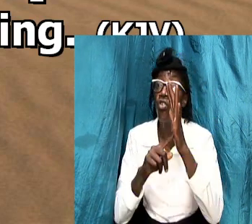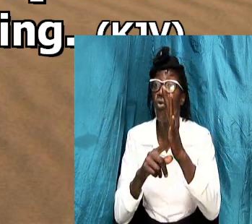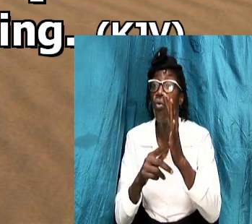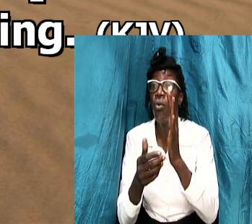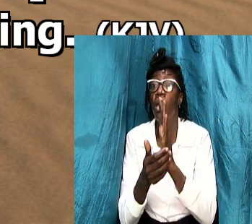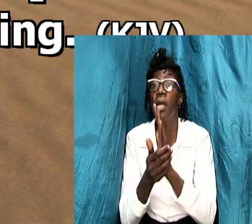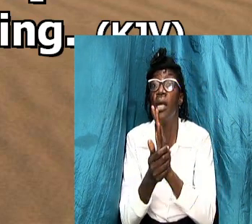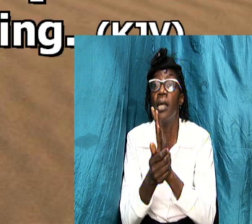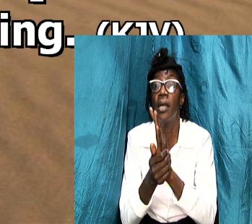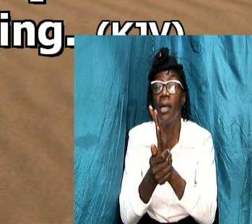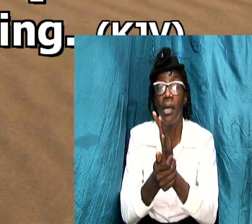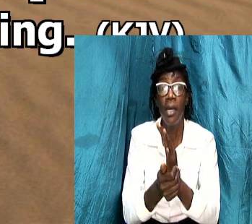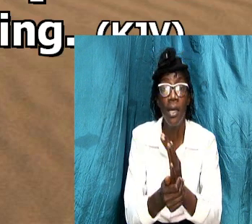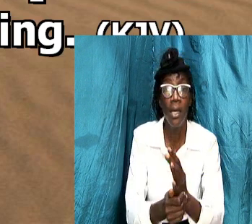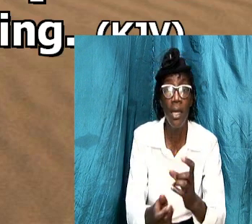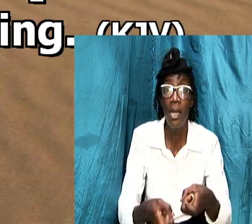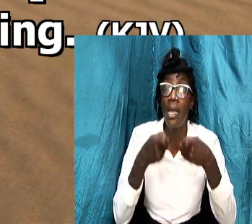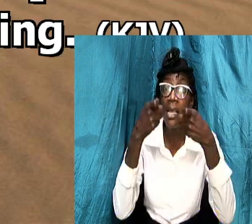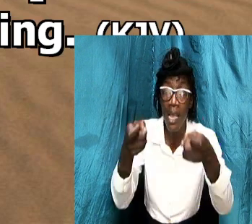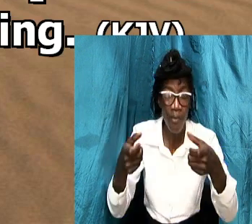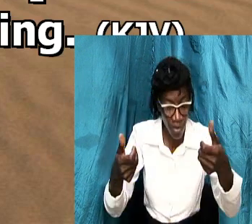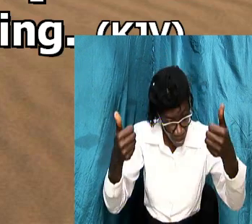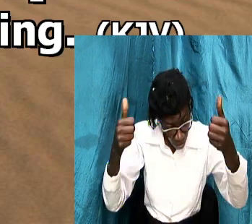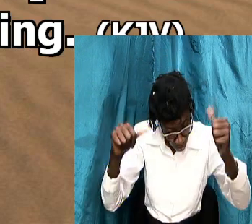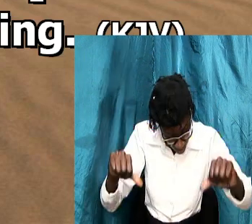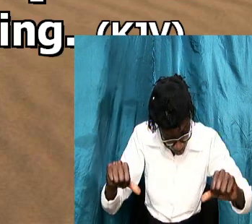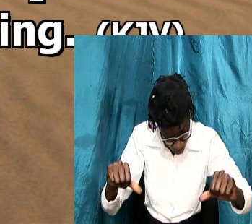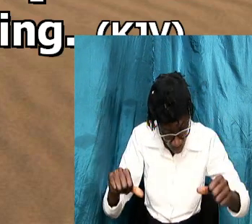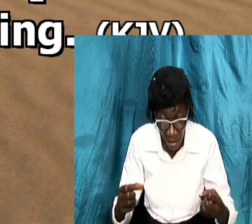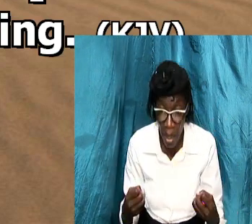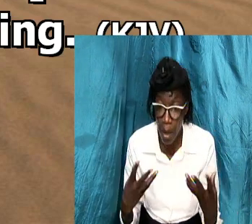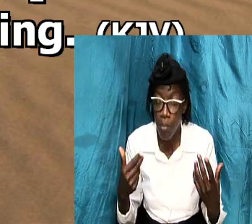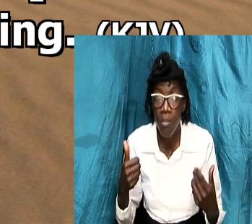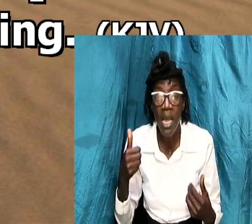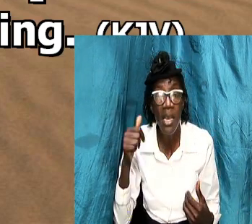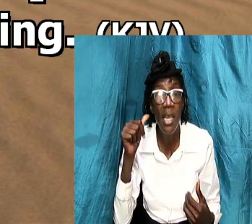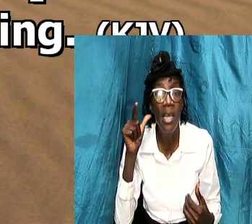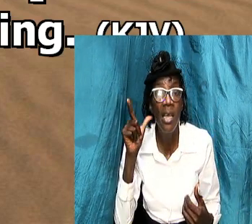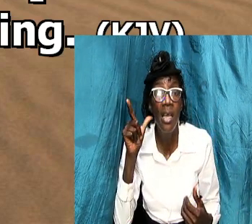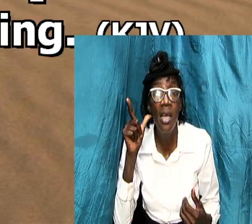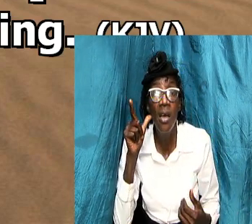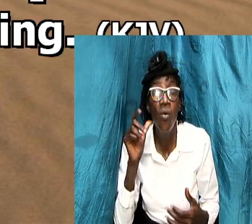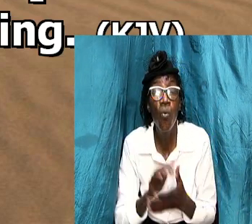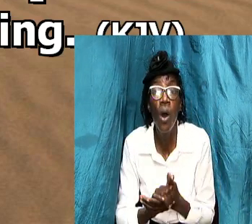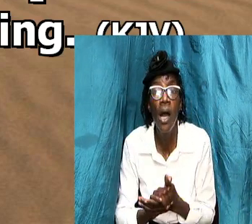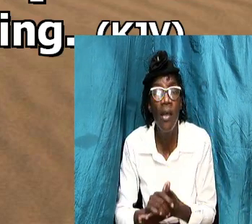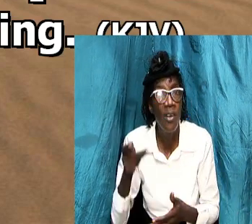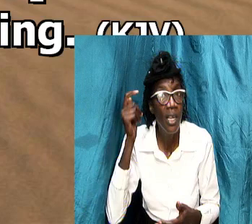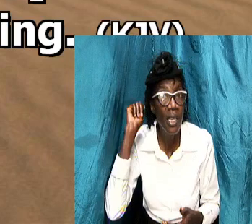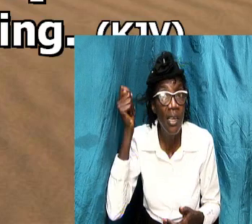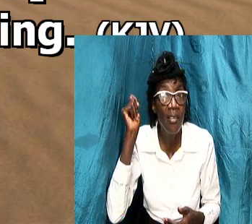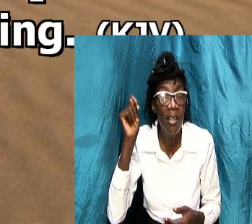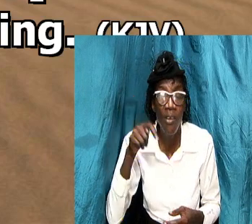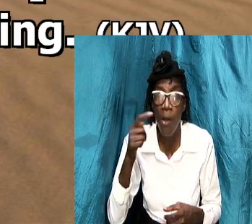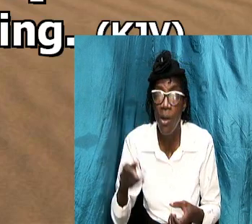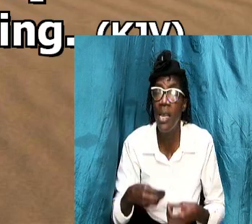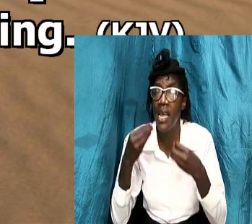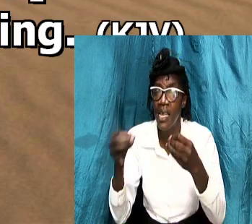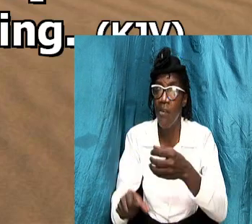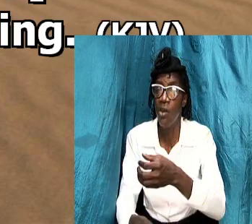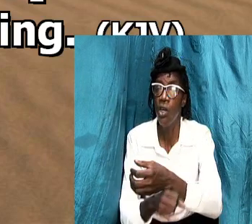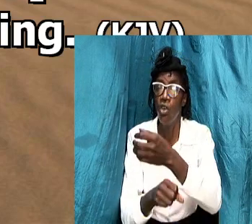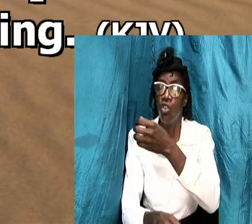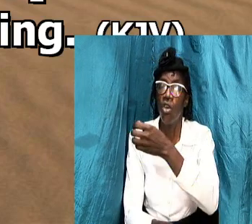have testified and can testify that even as they give support to their husbands they